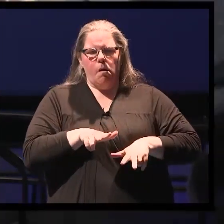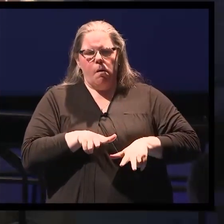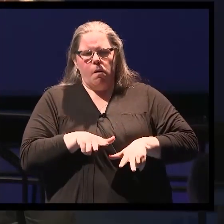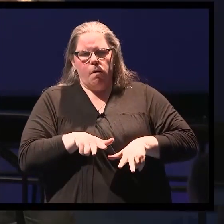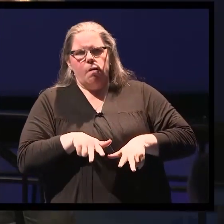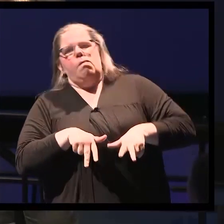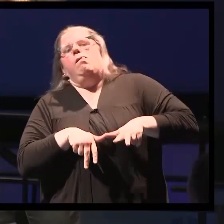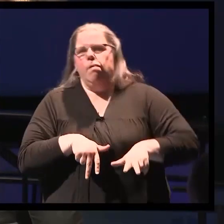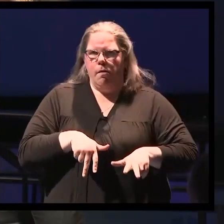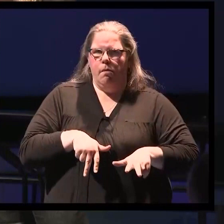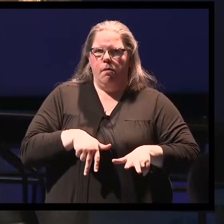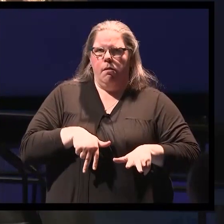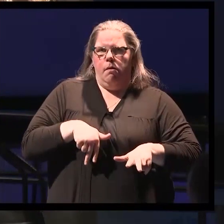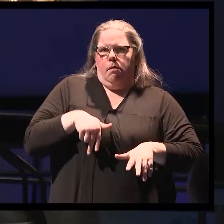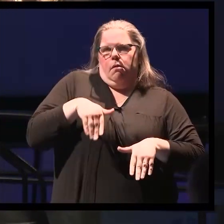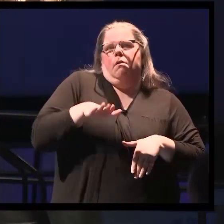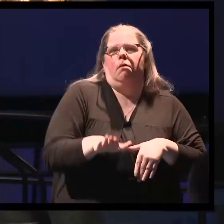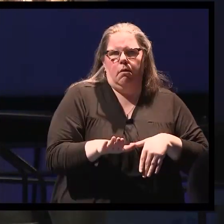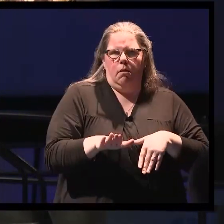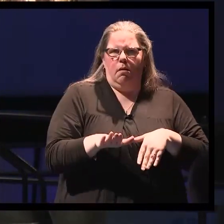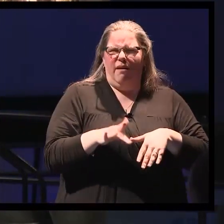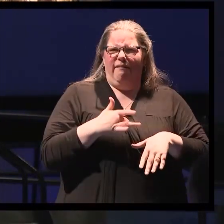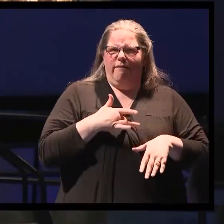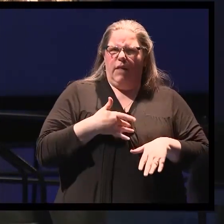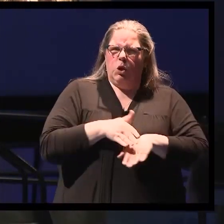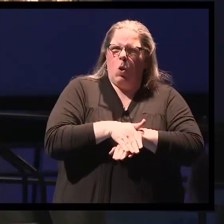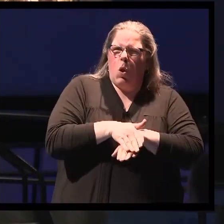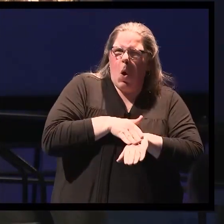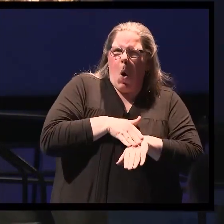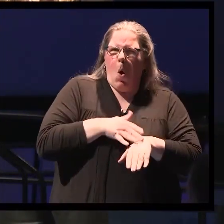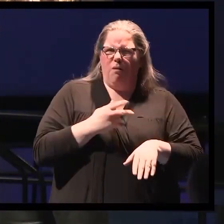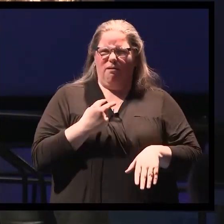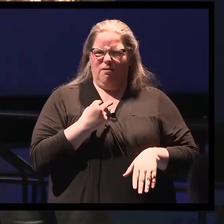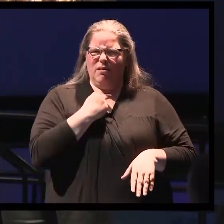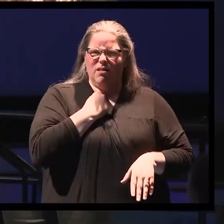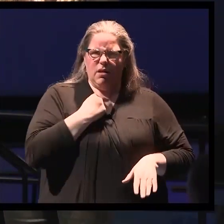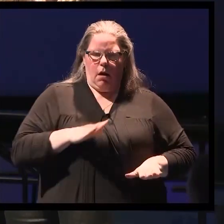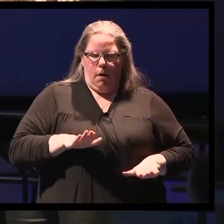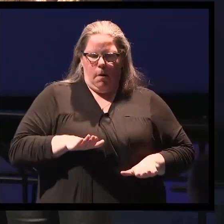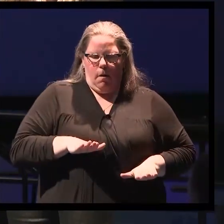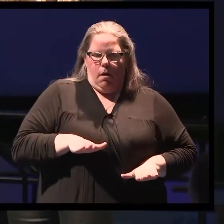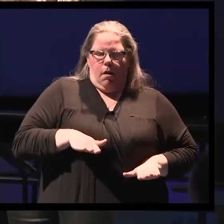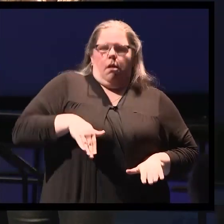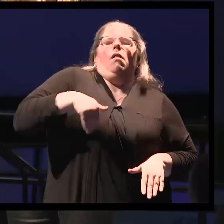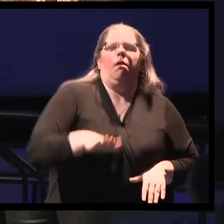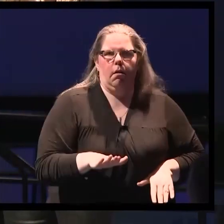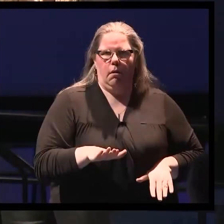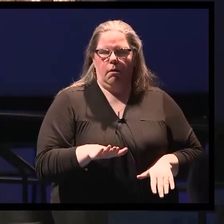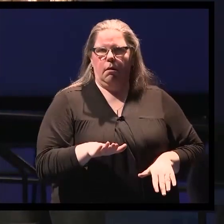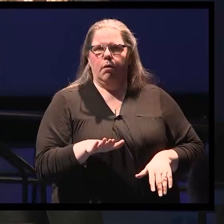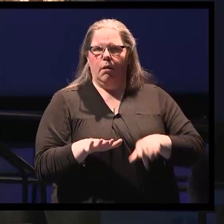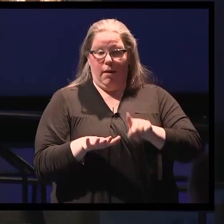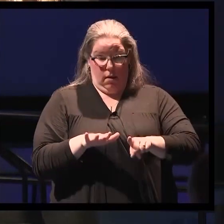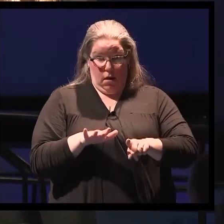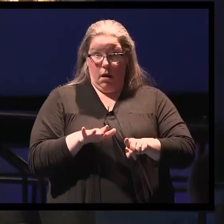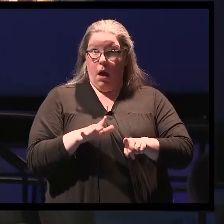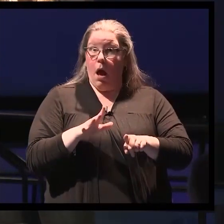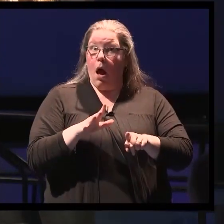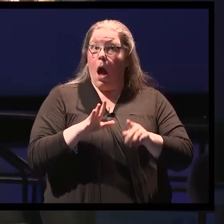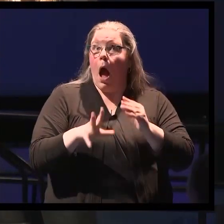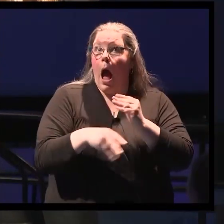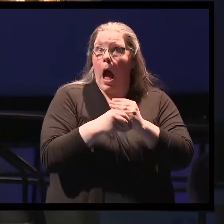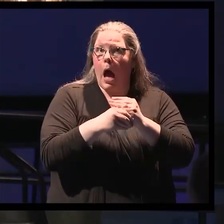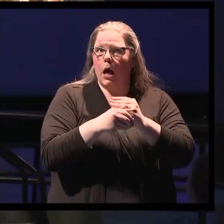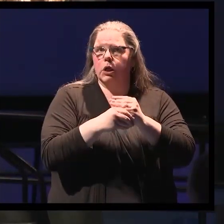feet seemingly stuck to the floor and slowness when she's walking. She also has memory difficulties, and her whole